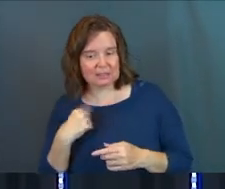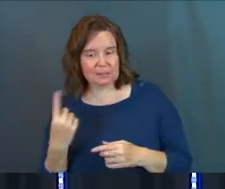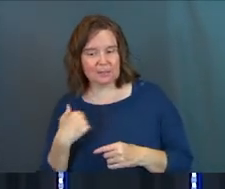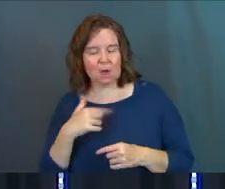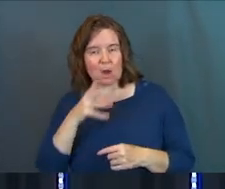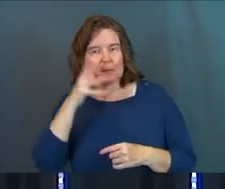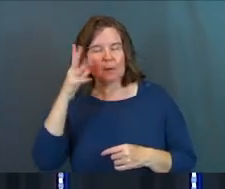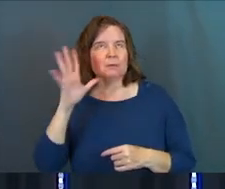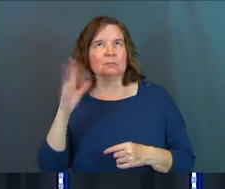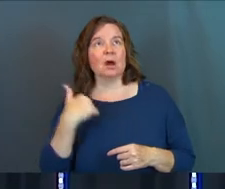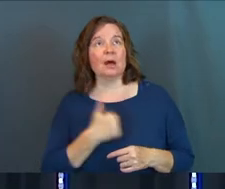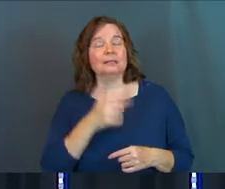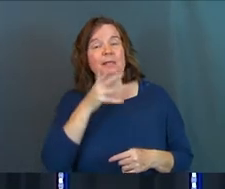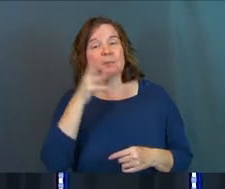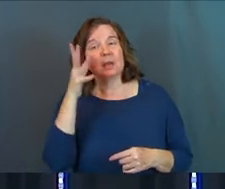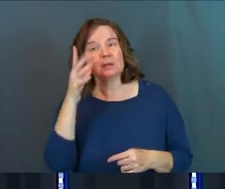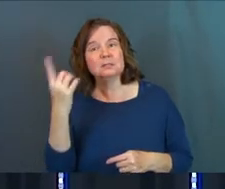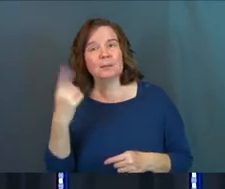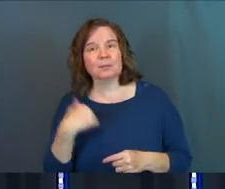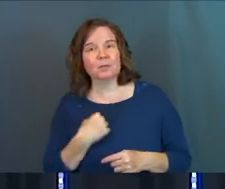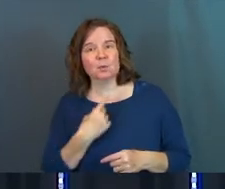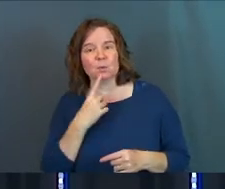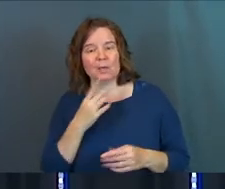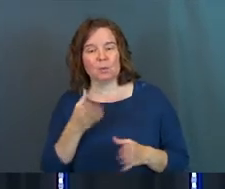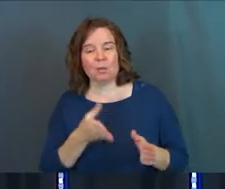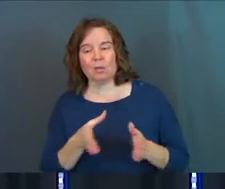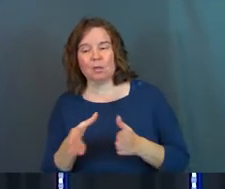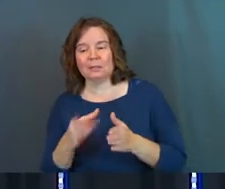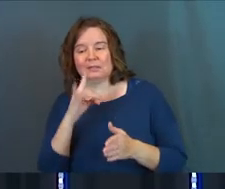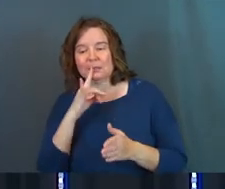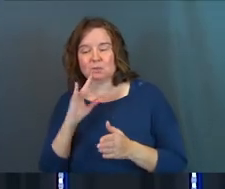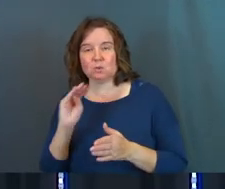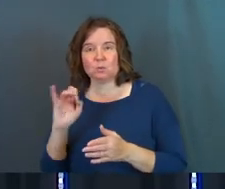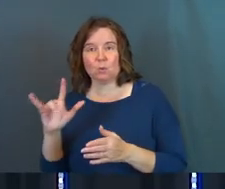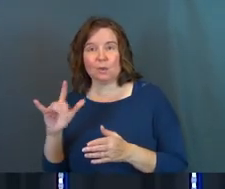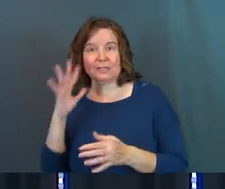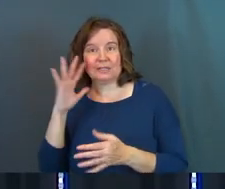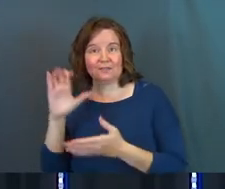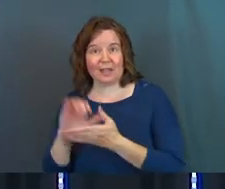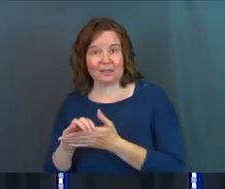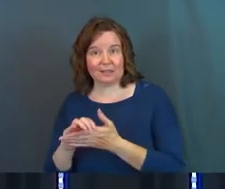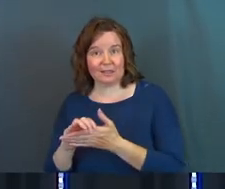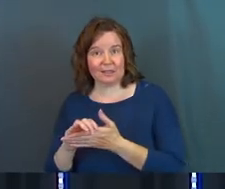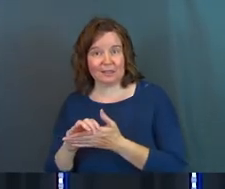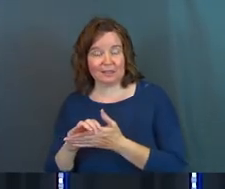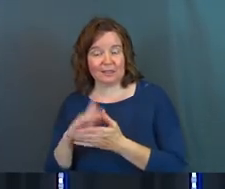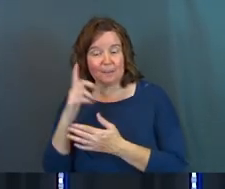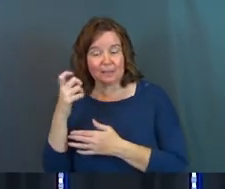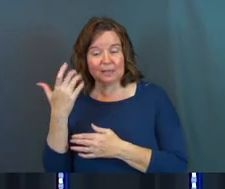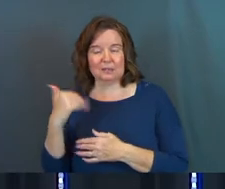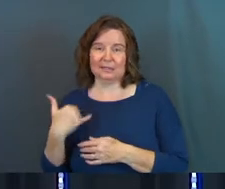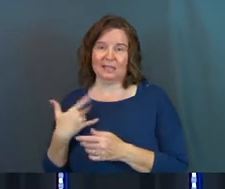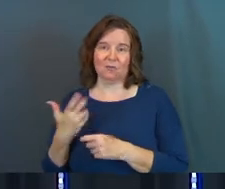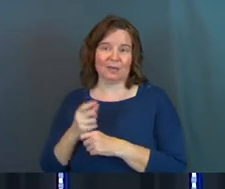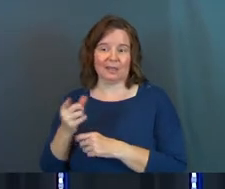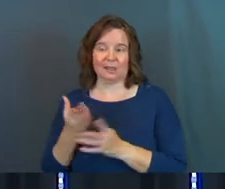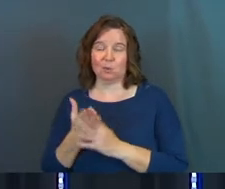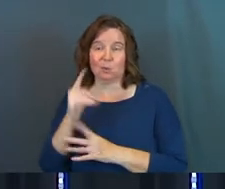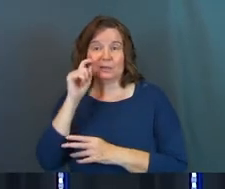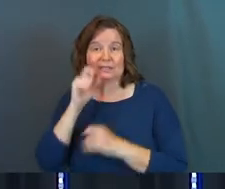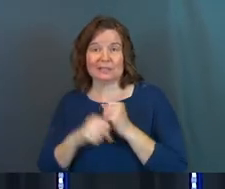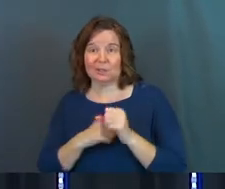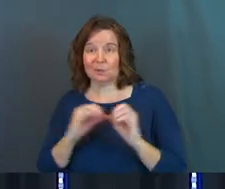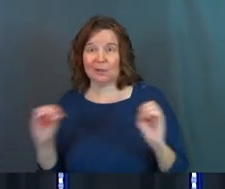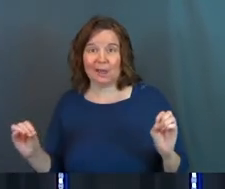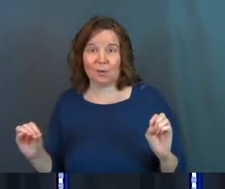Like, sometimes our parents, us as parents, sometimes we'll steer our kids toward a moralistic faith because, gosh, if we could get them through the